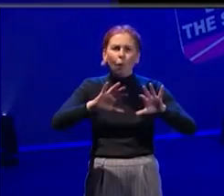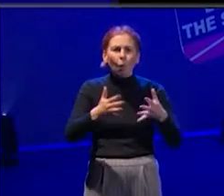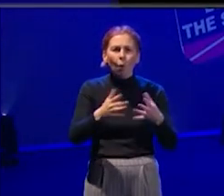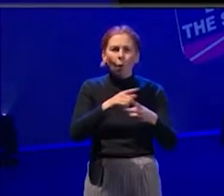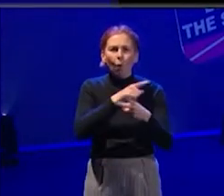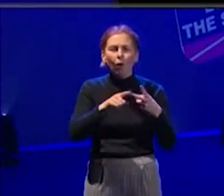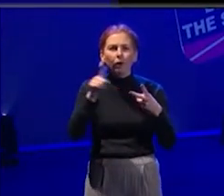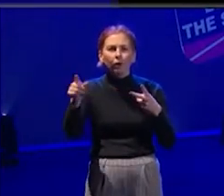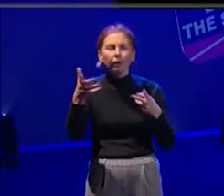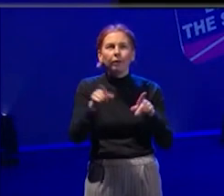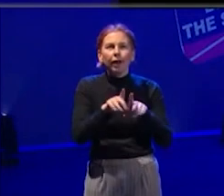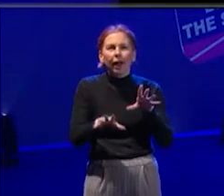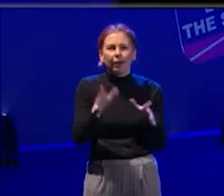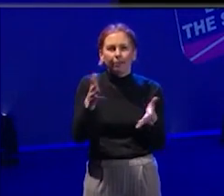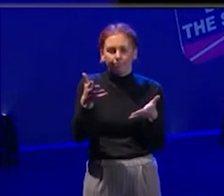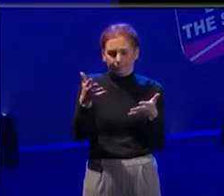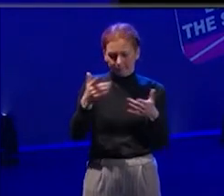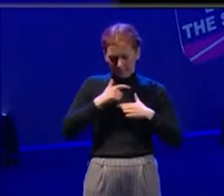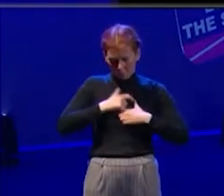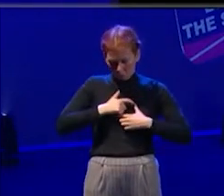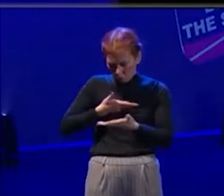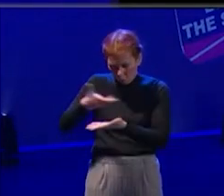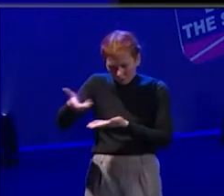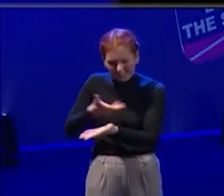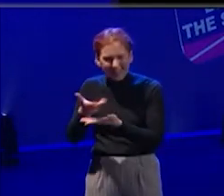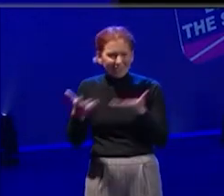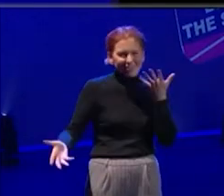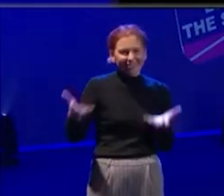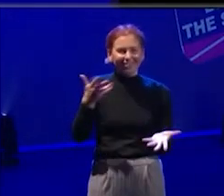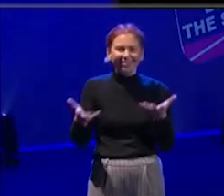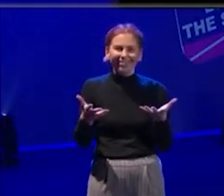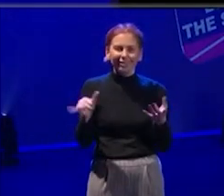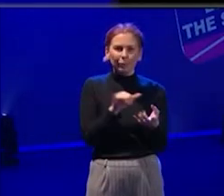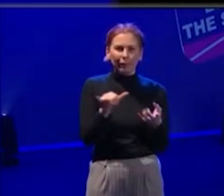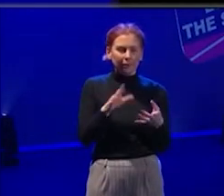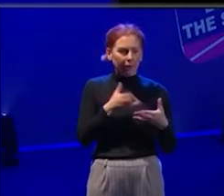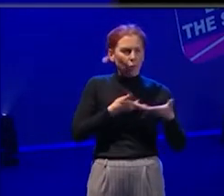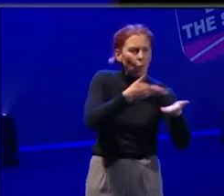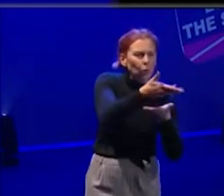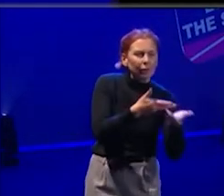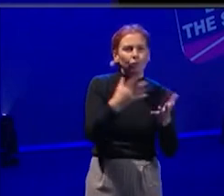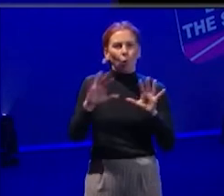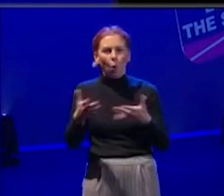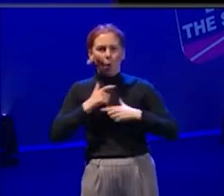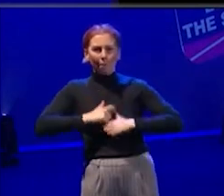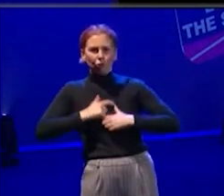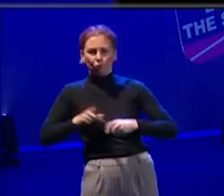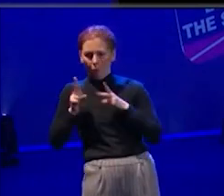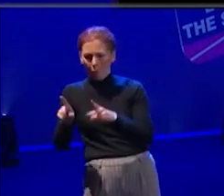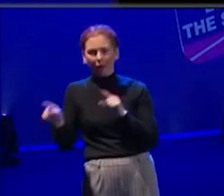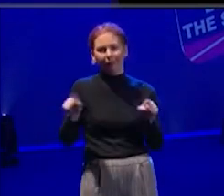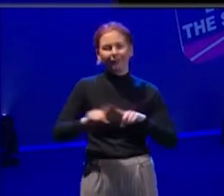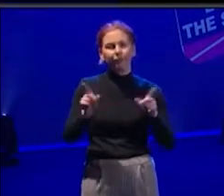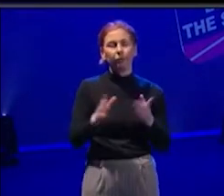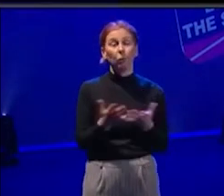balance of consultation and something personal? Or like, just what is your approach? For me, there's a whole heap of listening that goes